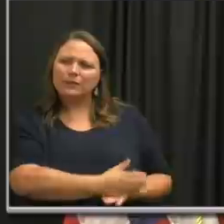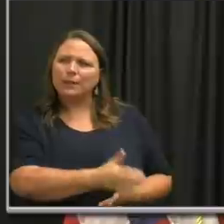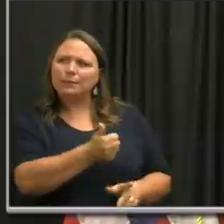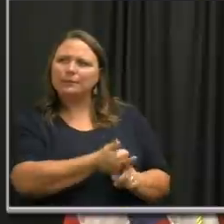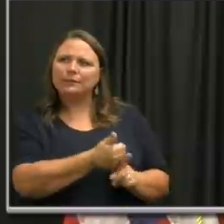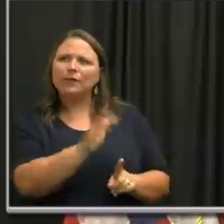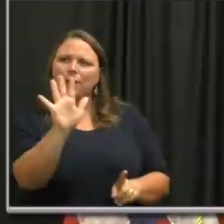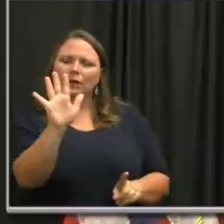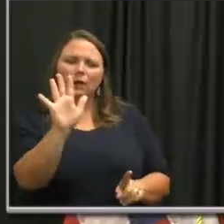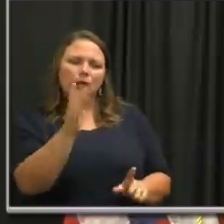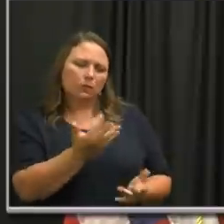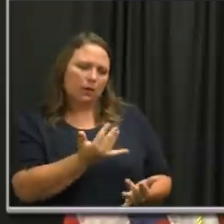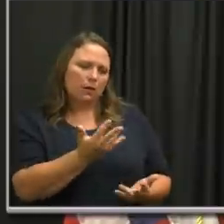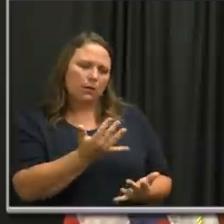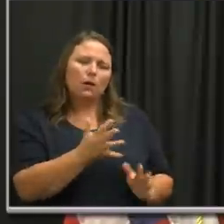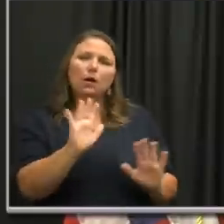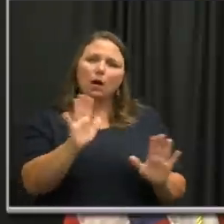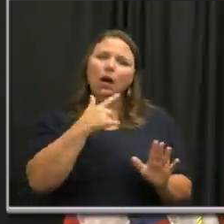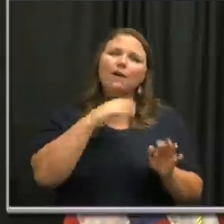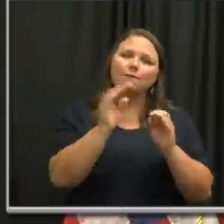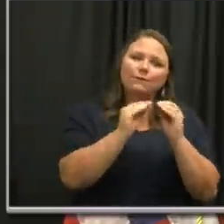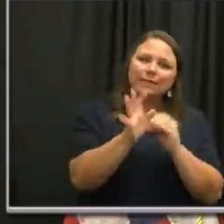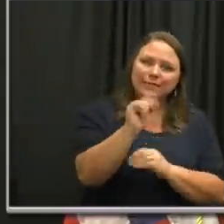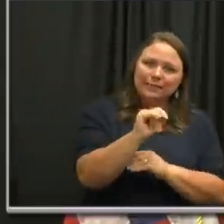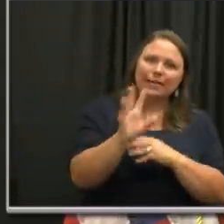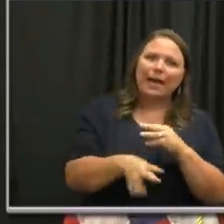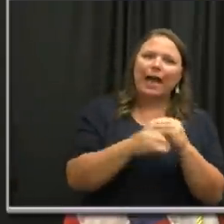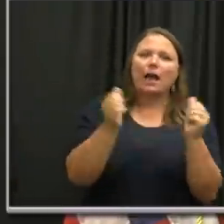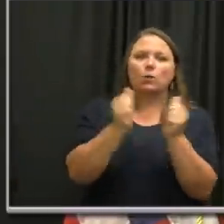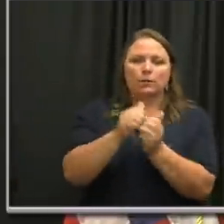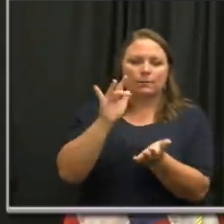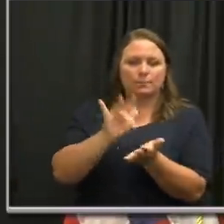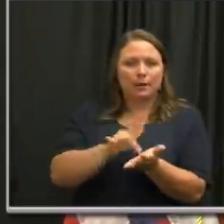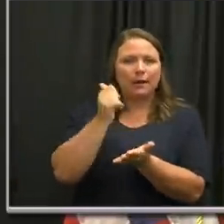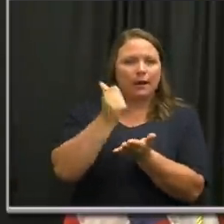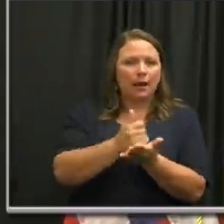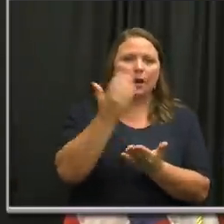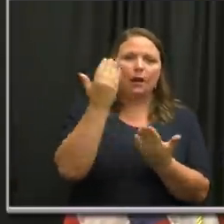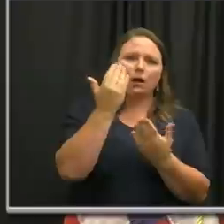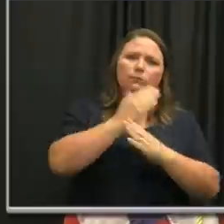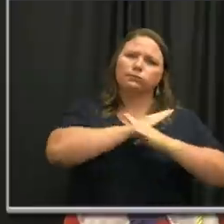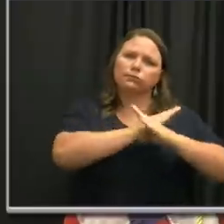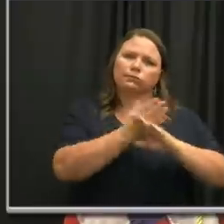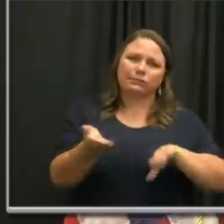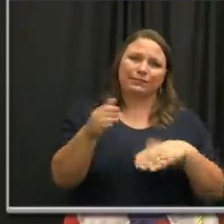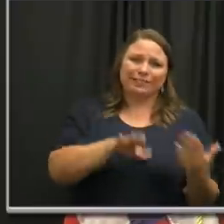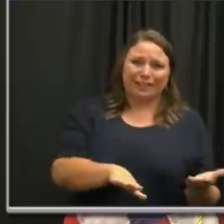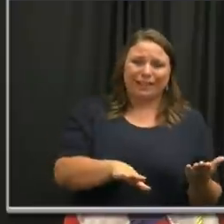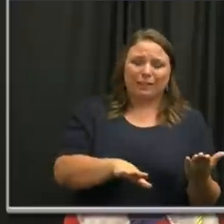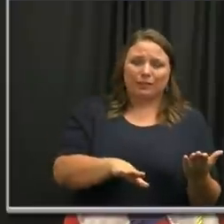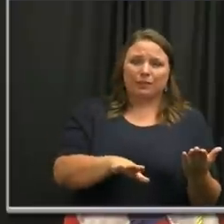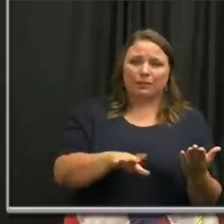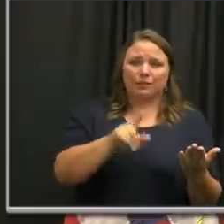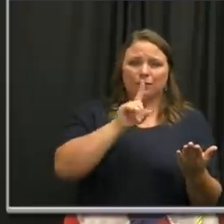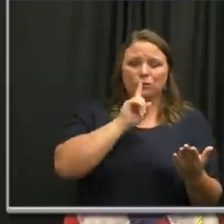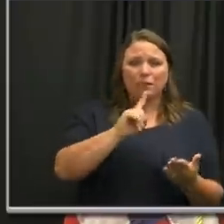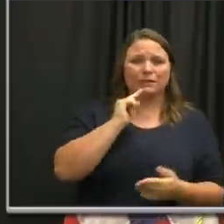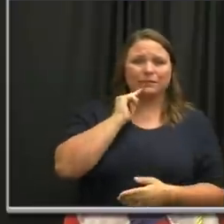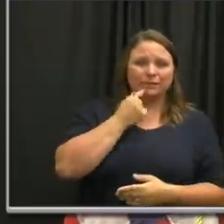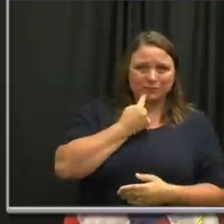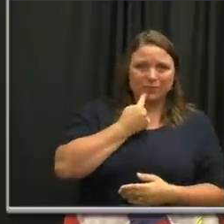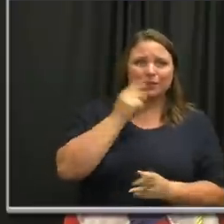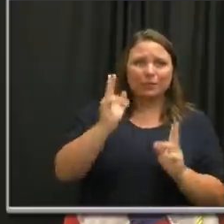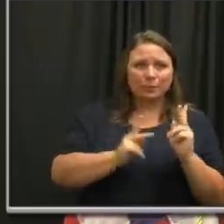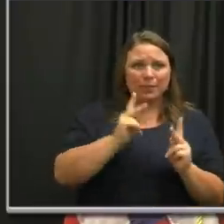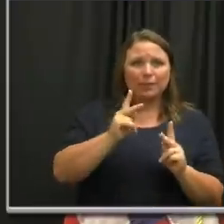because I gave them some medicine. I'm going to do something in addition to that to prevent what is, what is a really severe number of